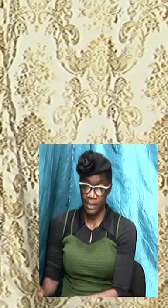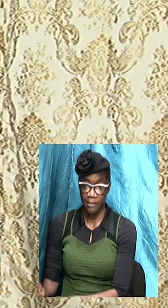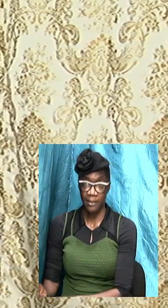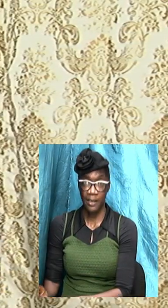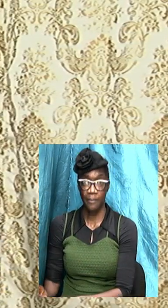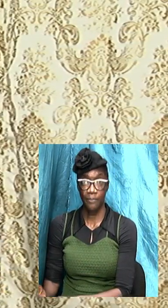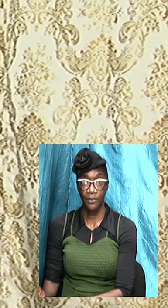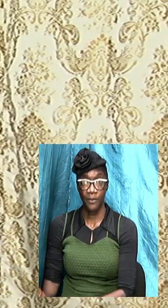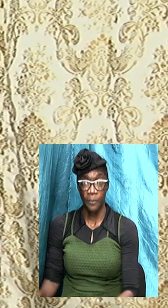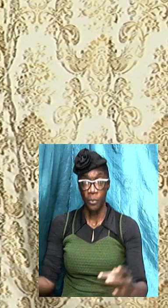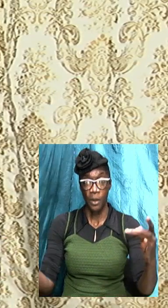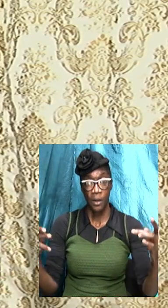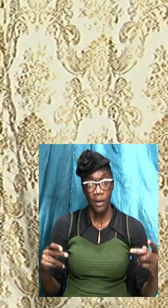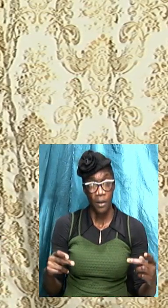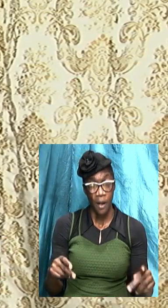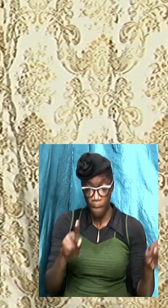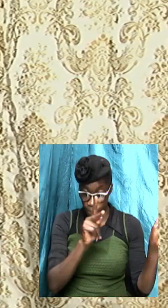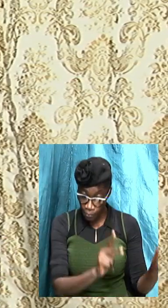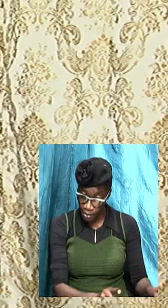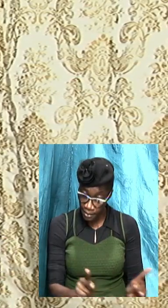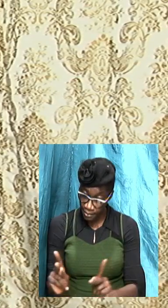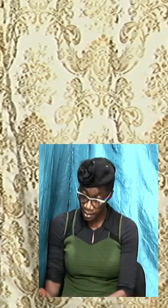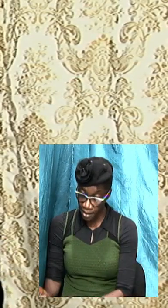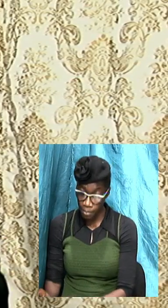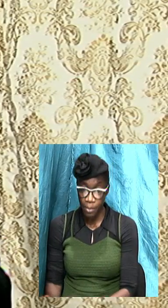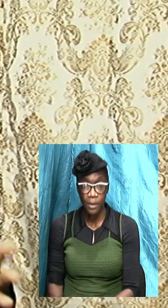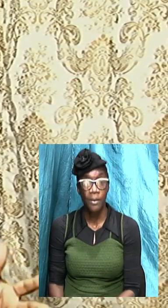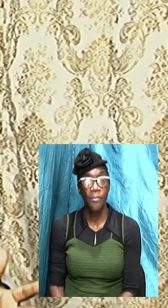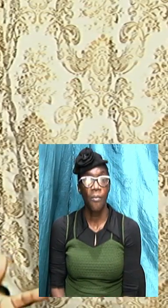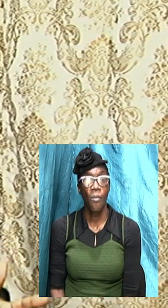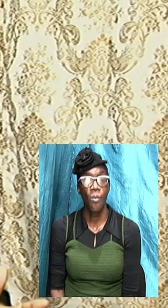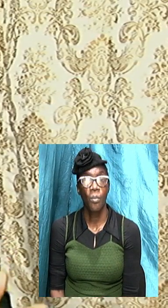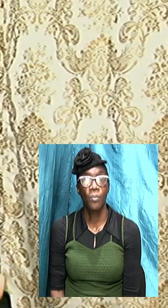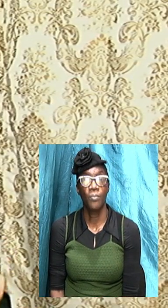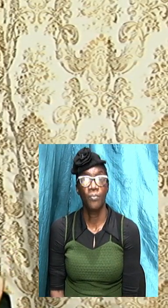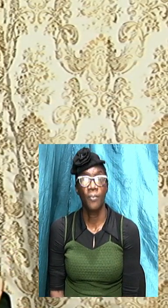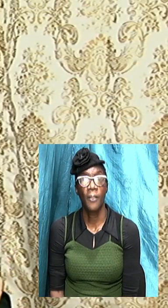precept up on precept precept this is a scripture